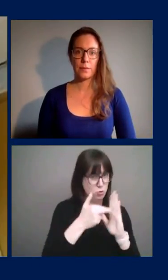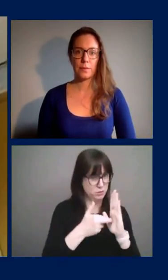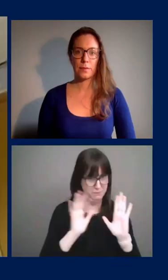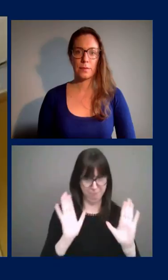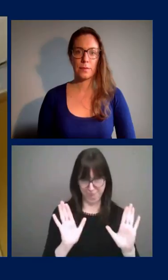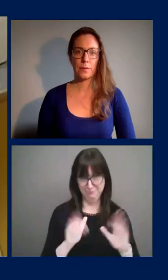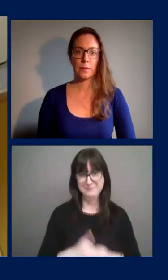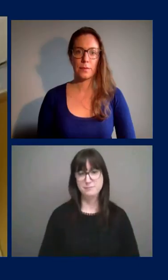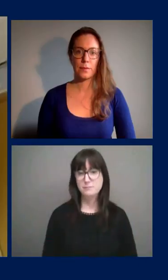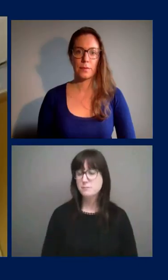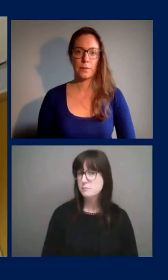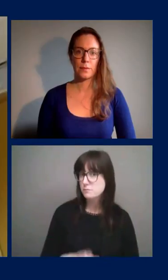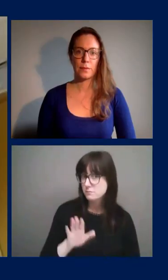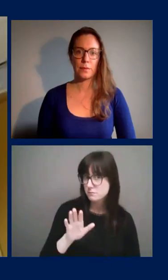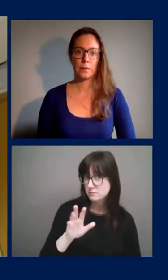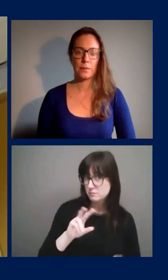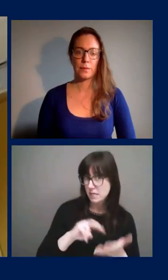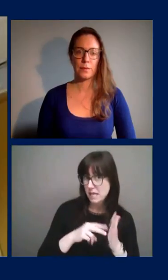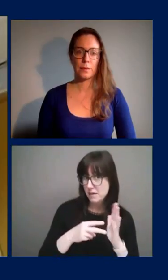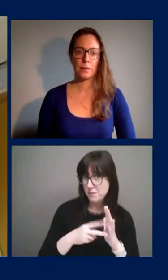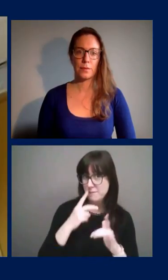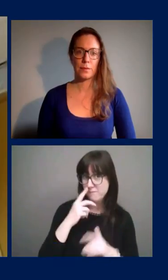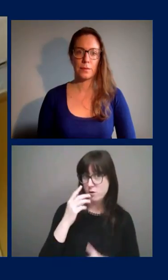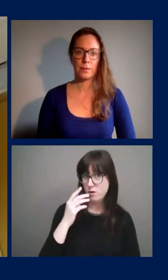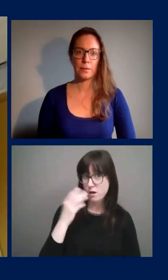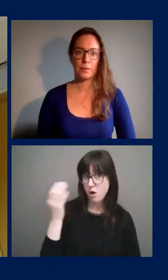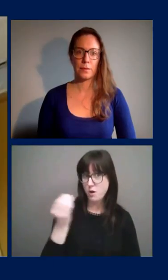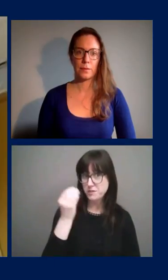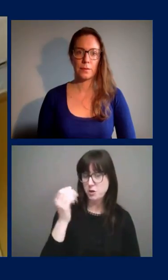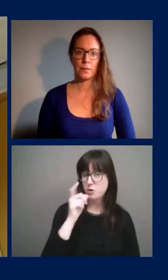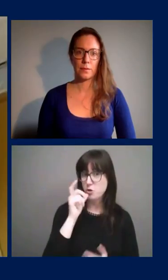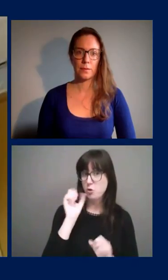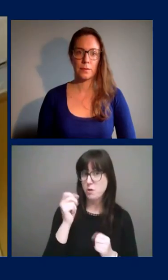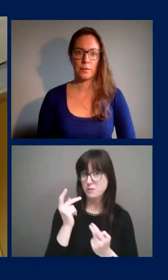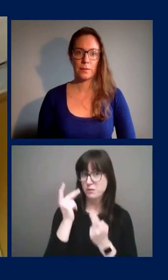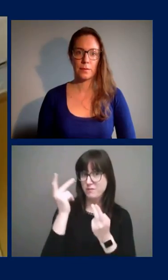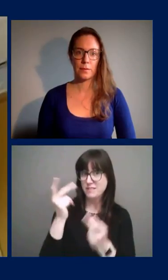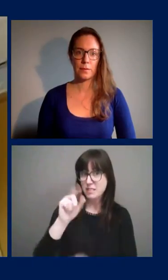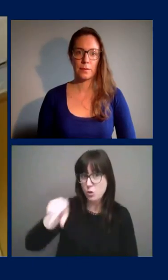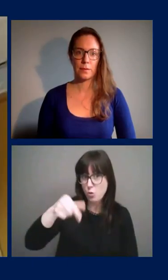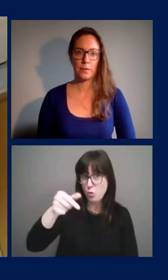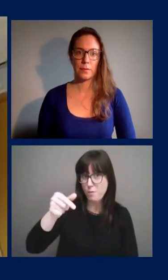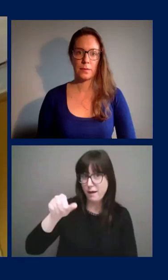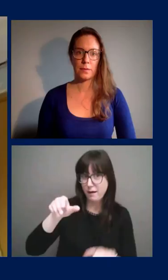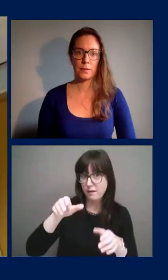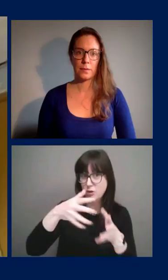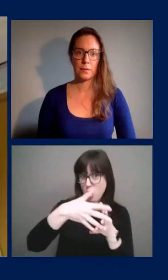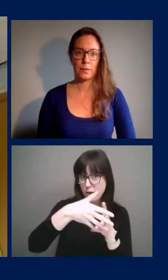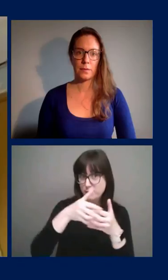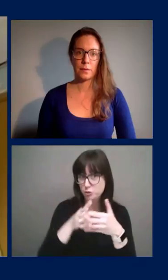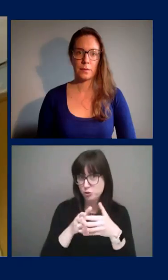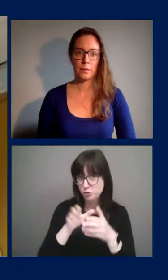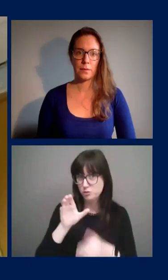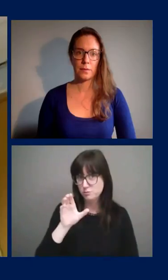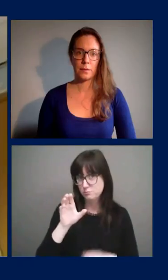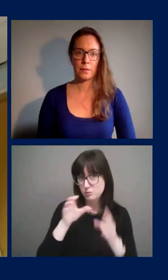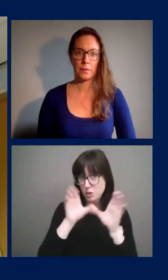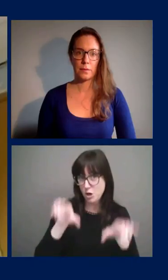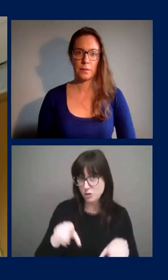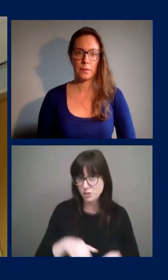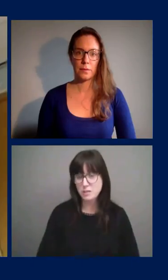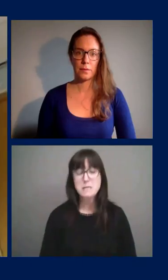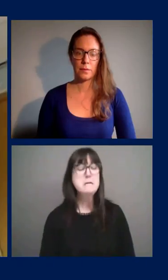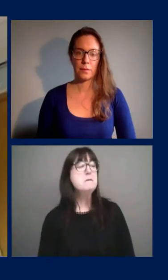Does that apply to Ontarians going to a potential Quebec cottage as well? My understanding